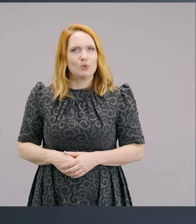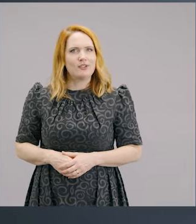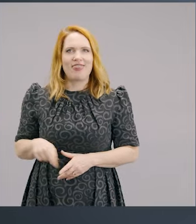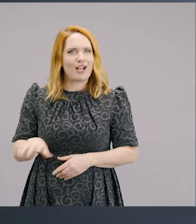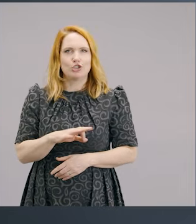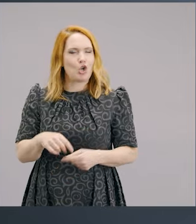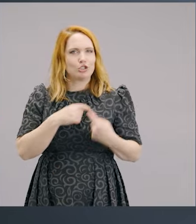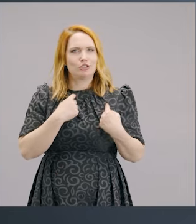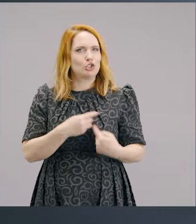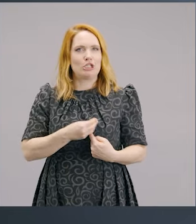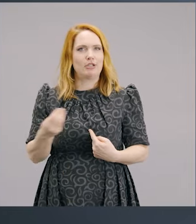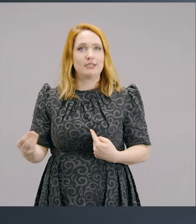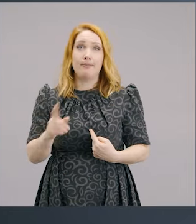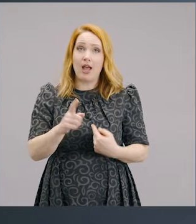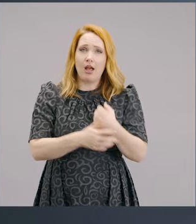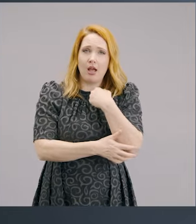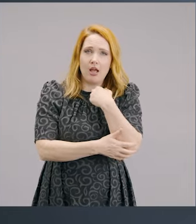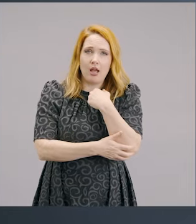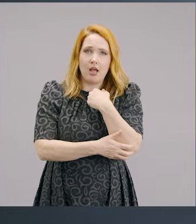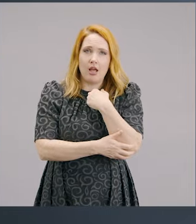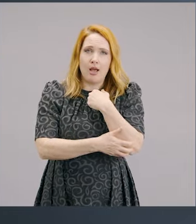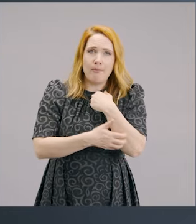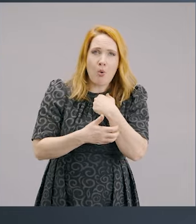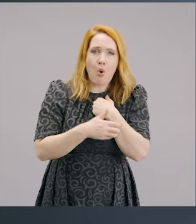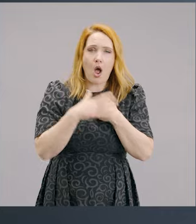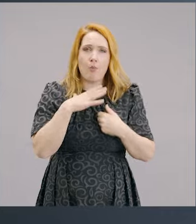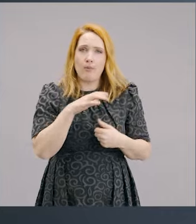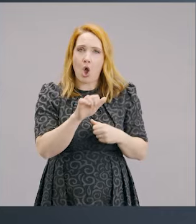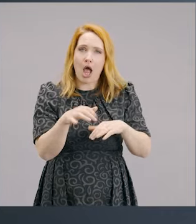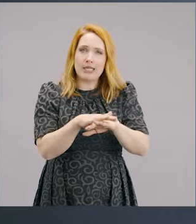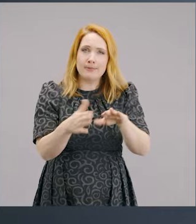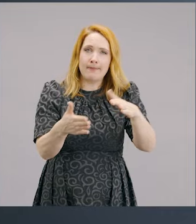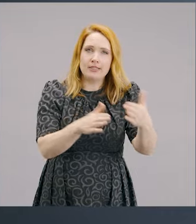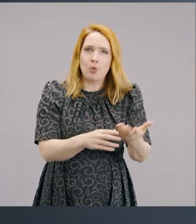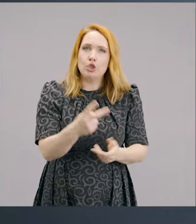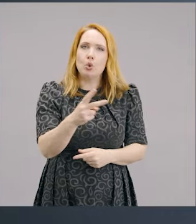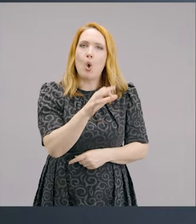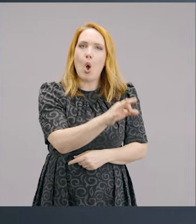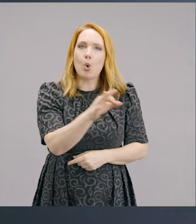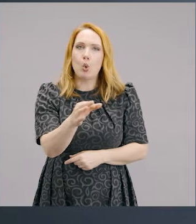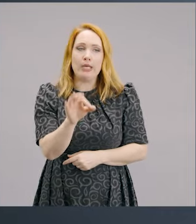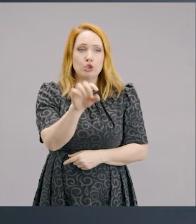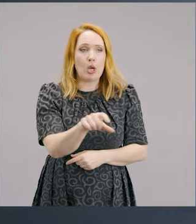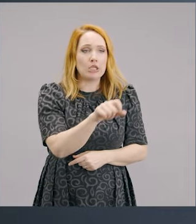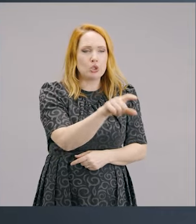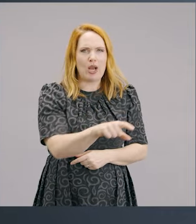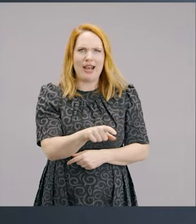Ouch! Whereas there's this widow and she gives two little coins and everybody would look at that, ha ha ha, that's not much is it?